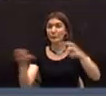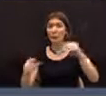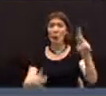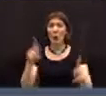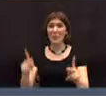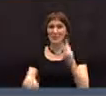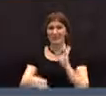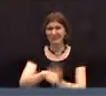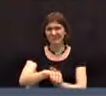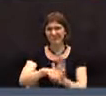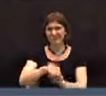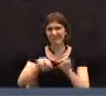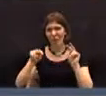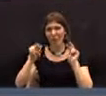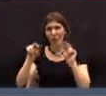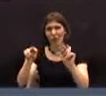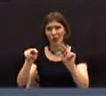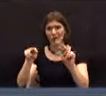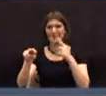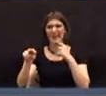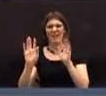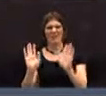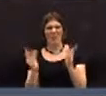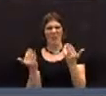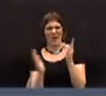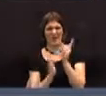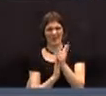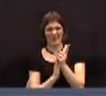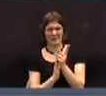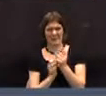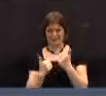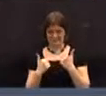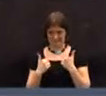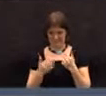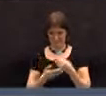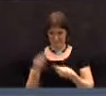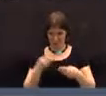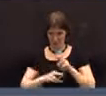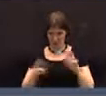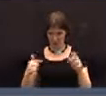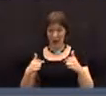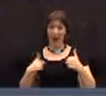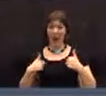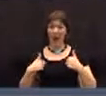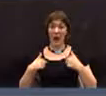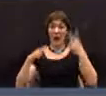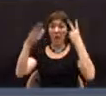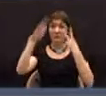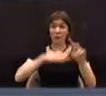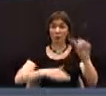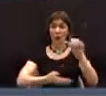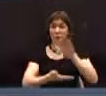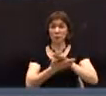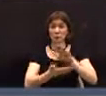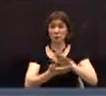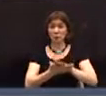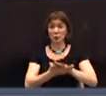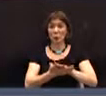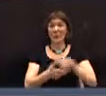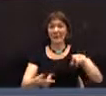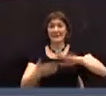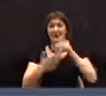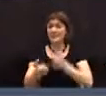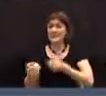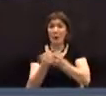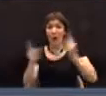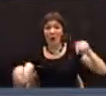need to really look at and say, are we ready? I mean, I predicted that the Austin School, who wasn't supported by